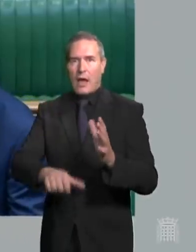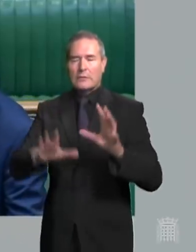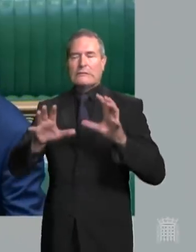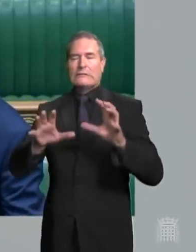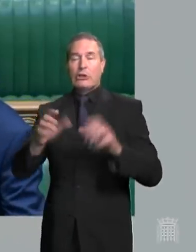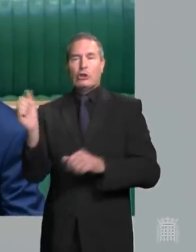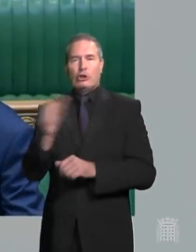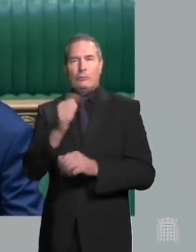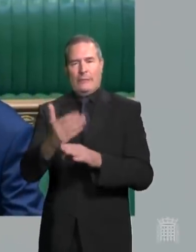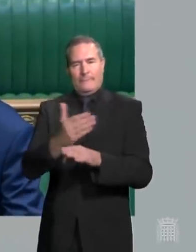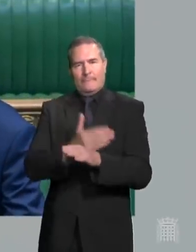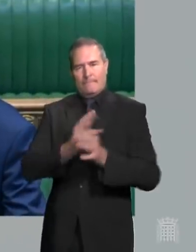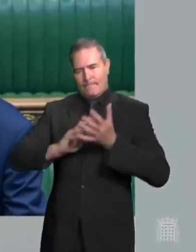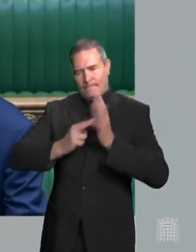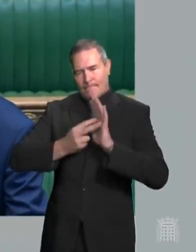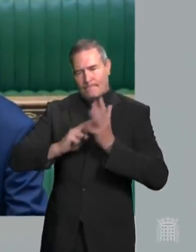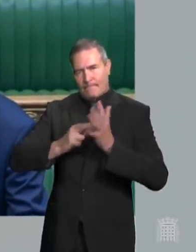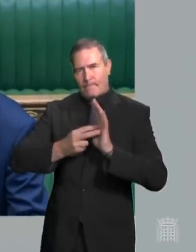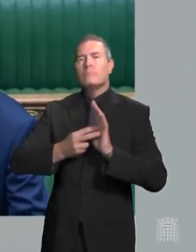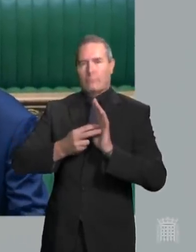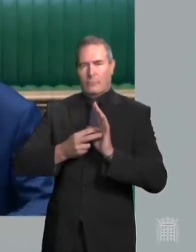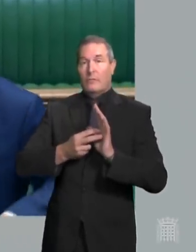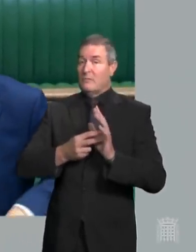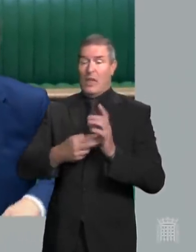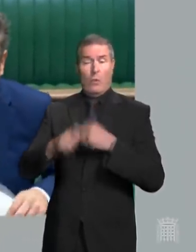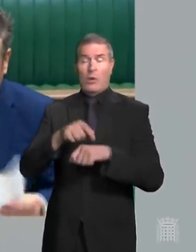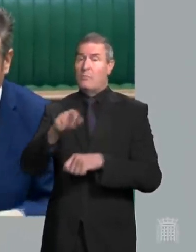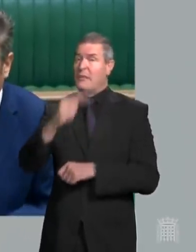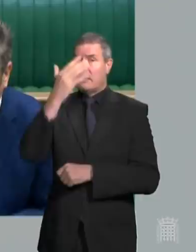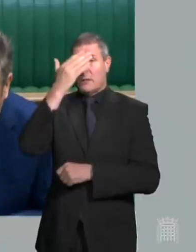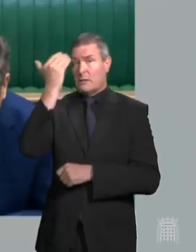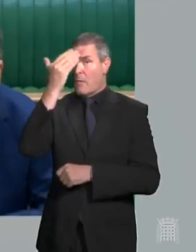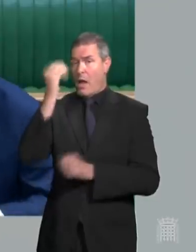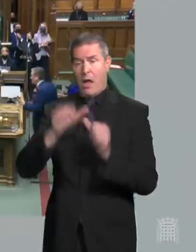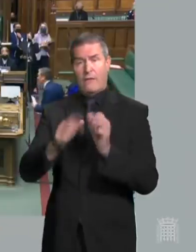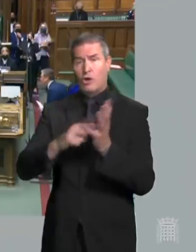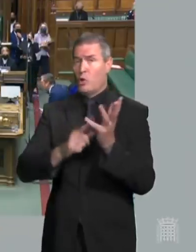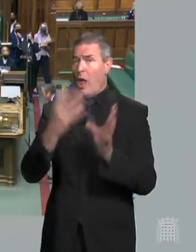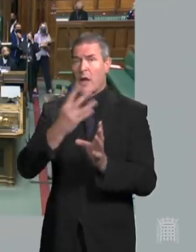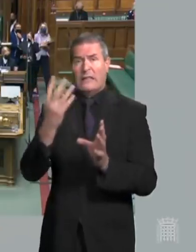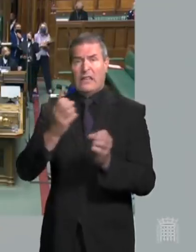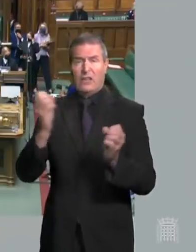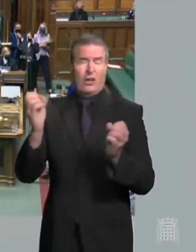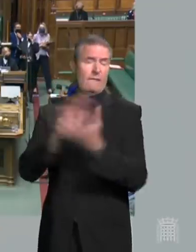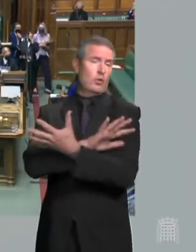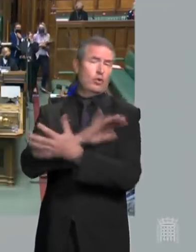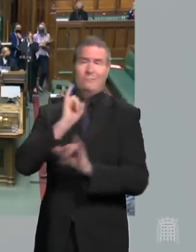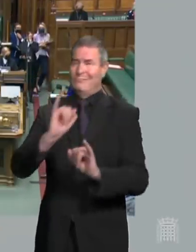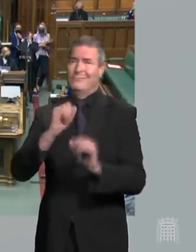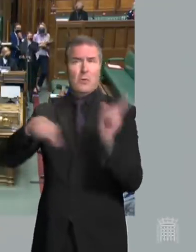careful, controlled approach, we're heading for a summer of chaos and confusion? Minister.